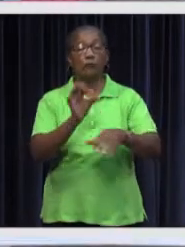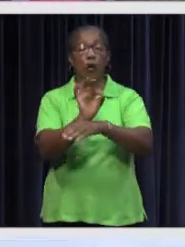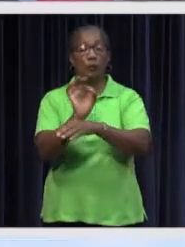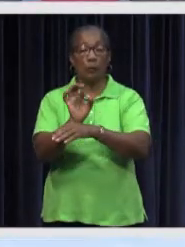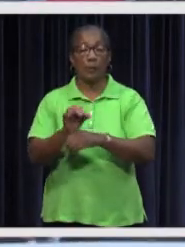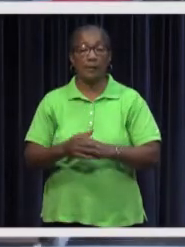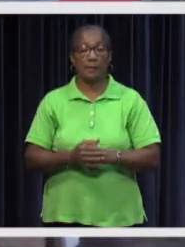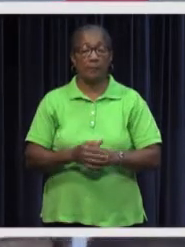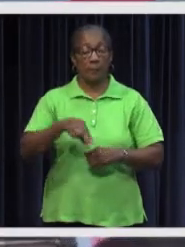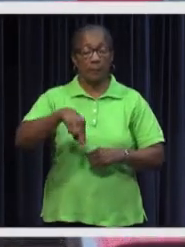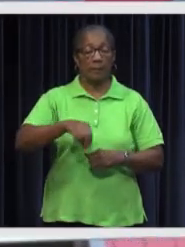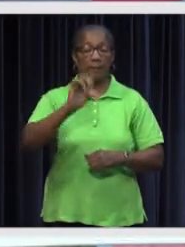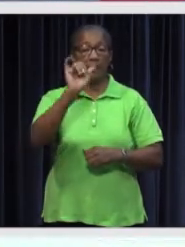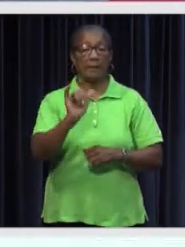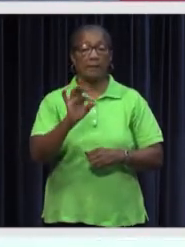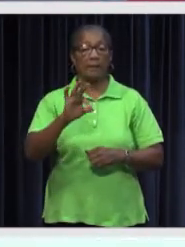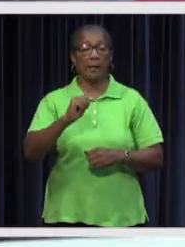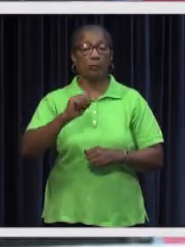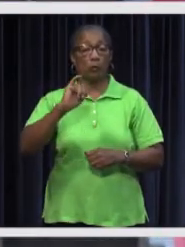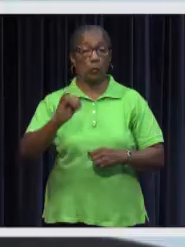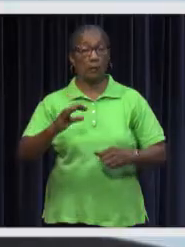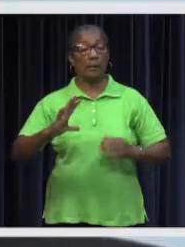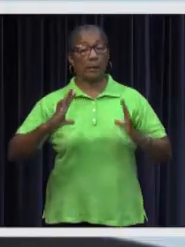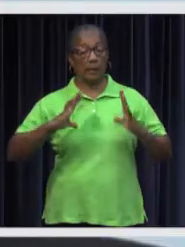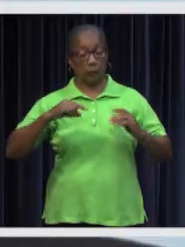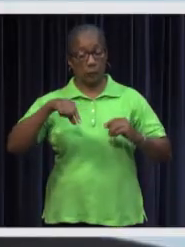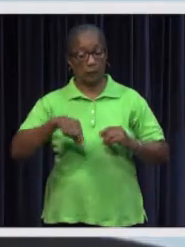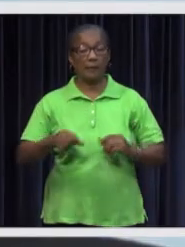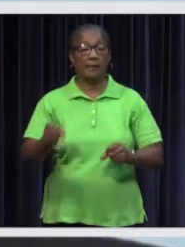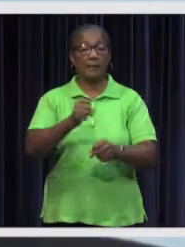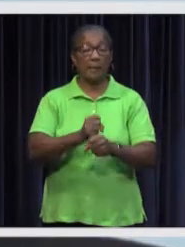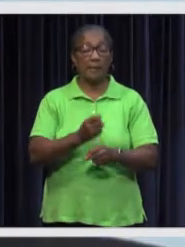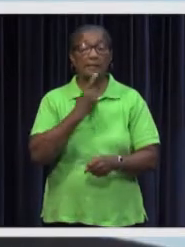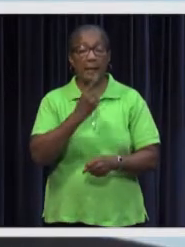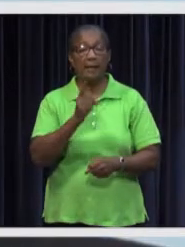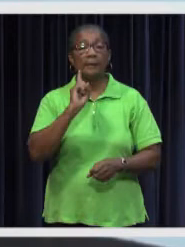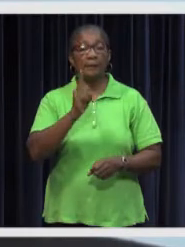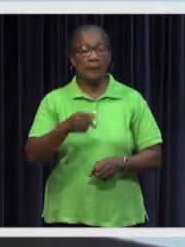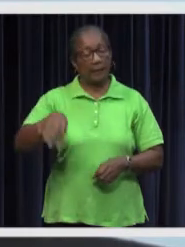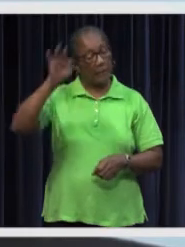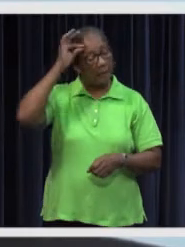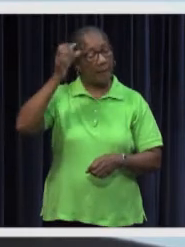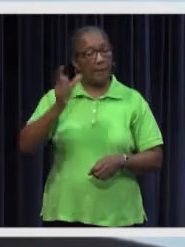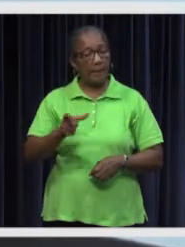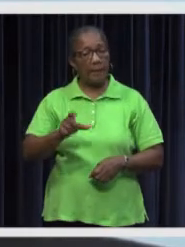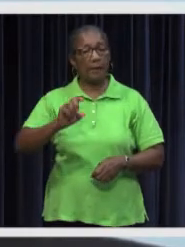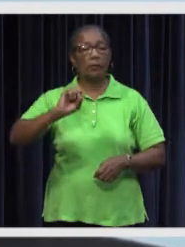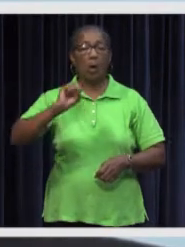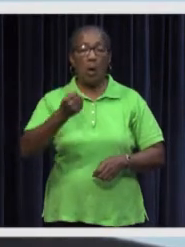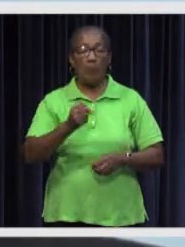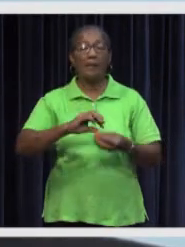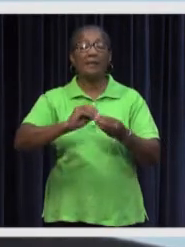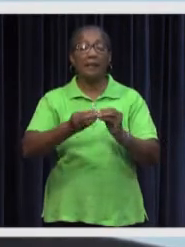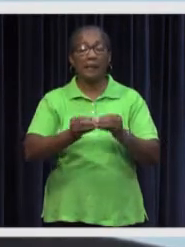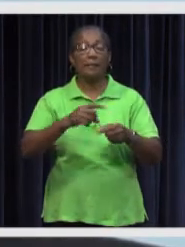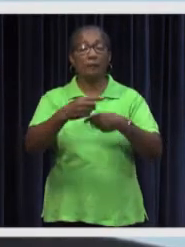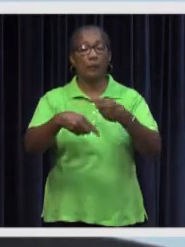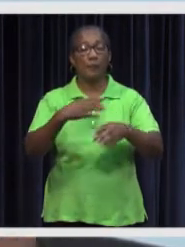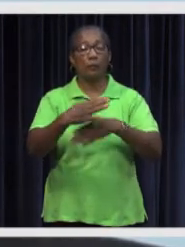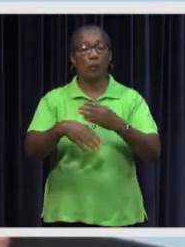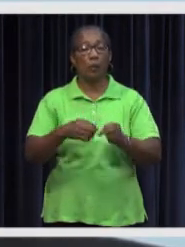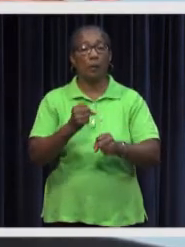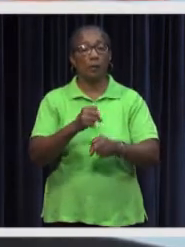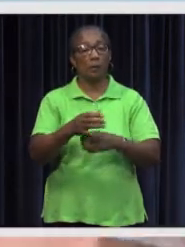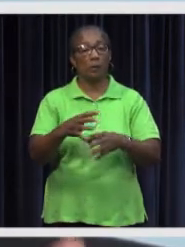on adaptive education. Nancy Natuni, director of this institution, indicated that the students are kept